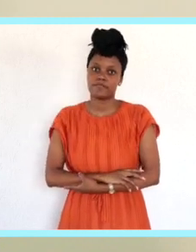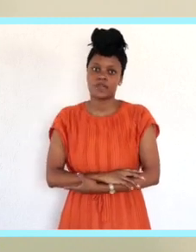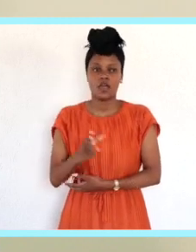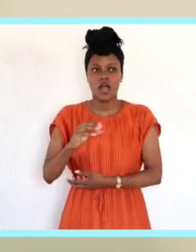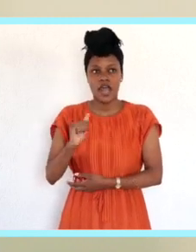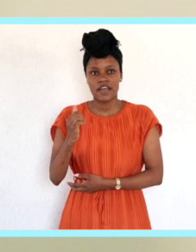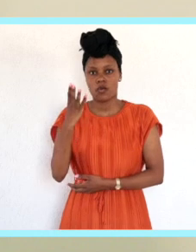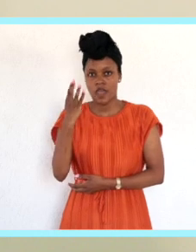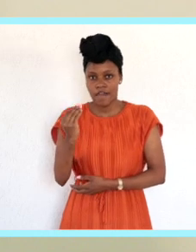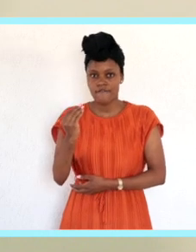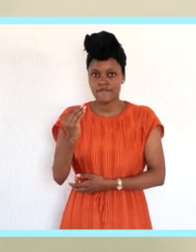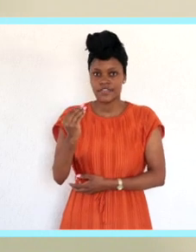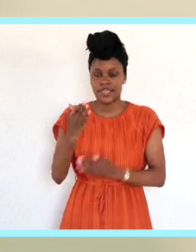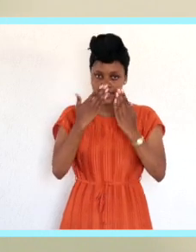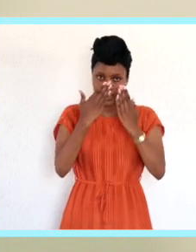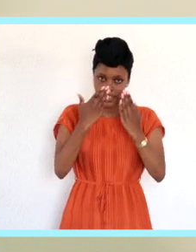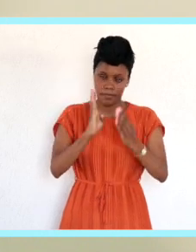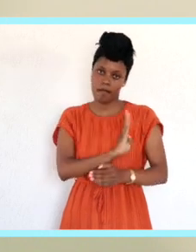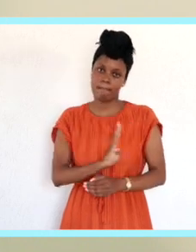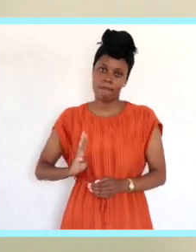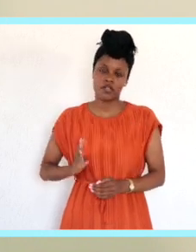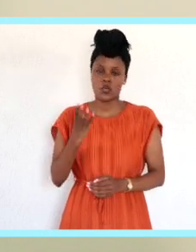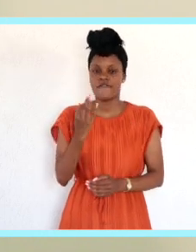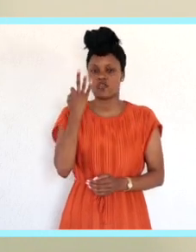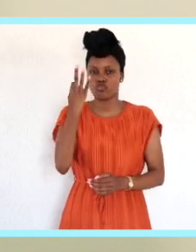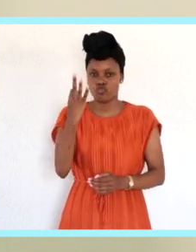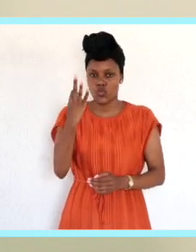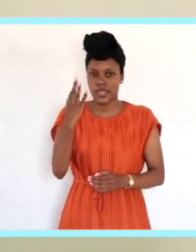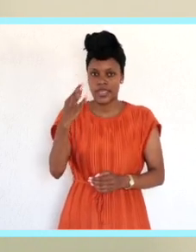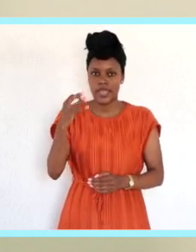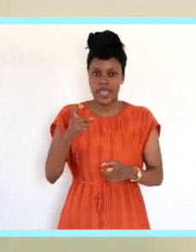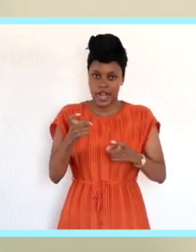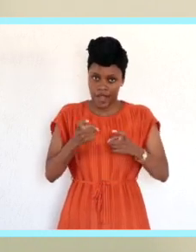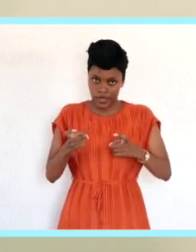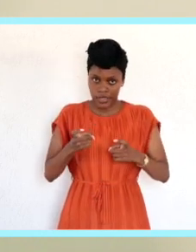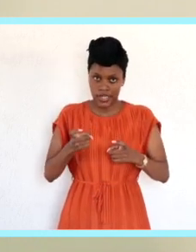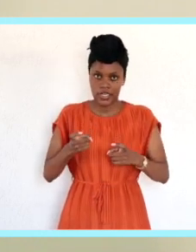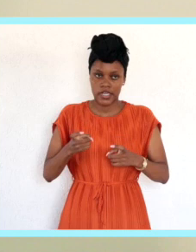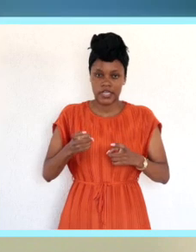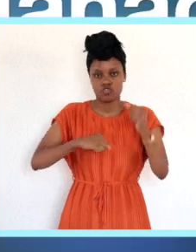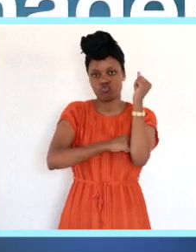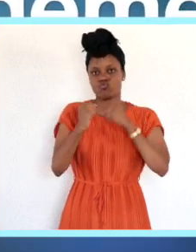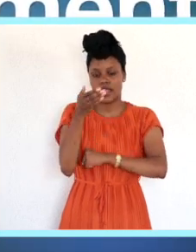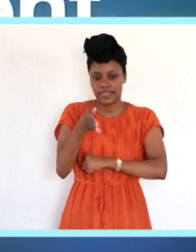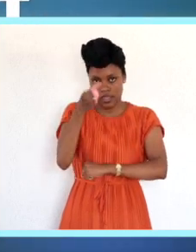and then we've got the academic board. Those are the three governance structures at the college.